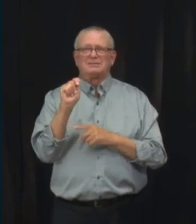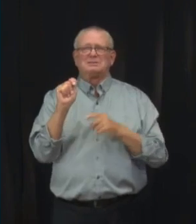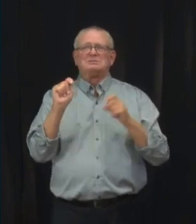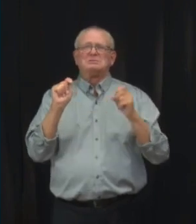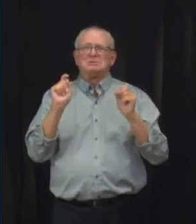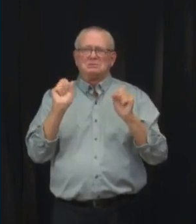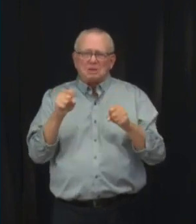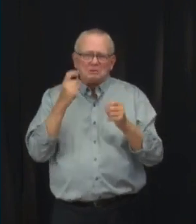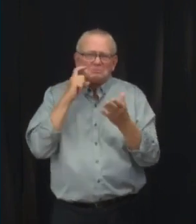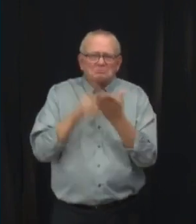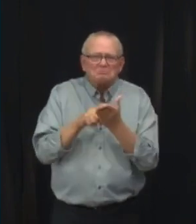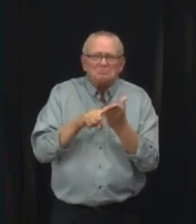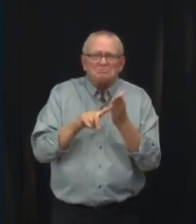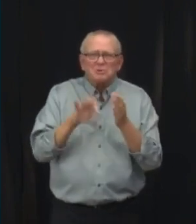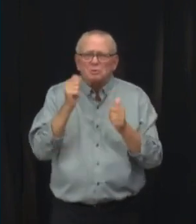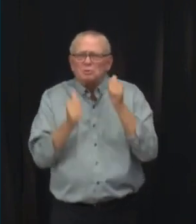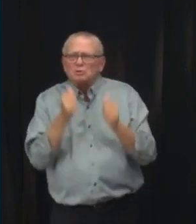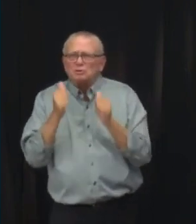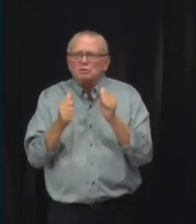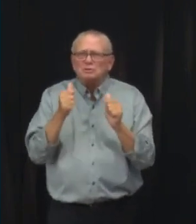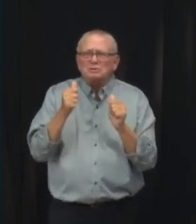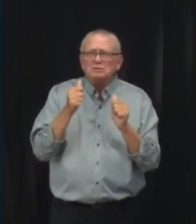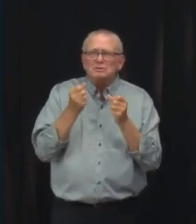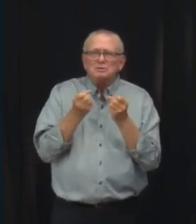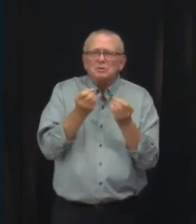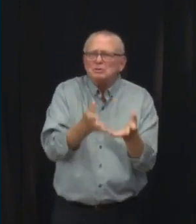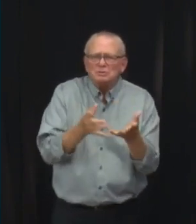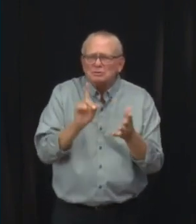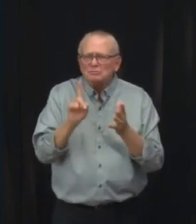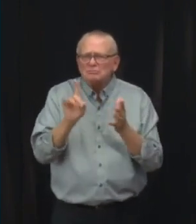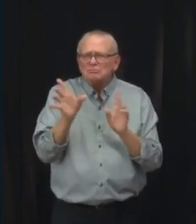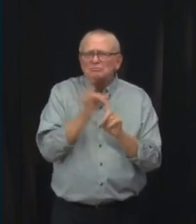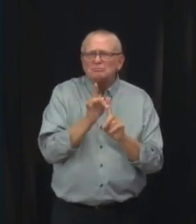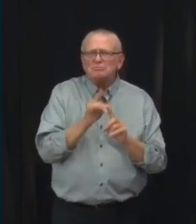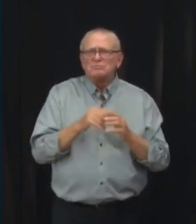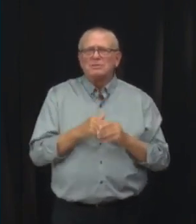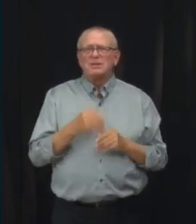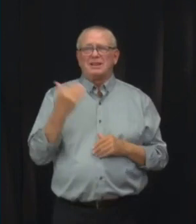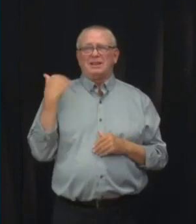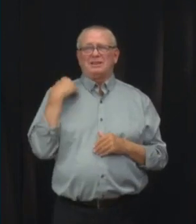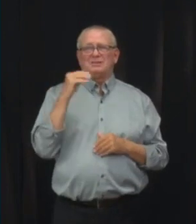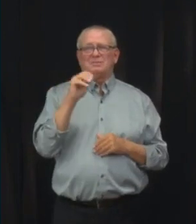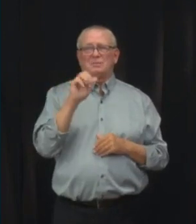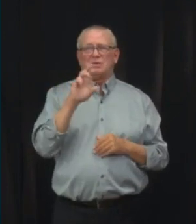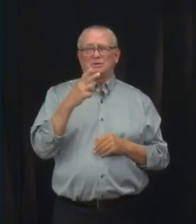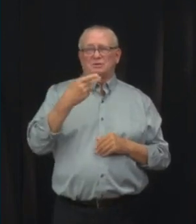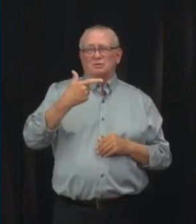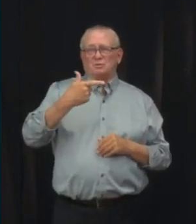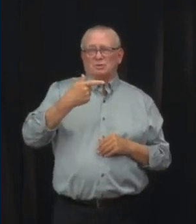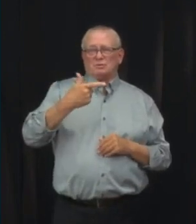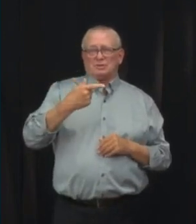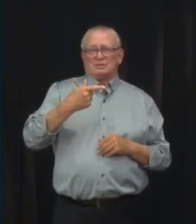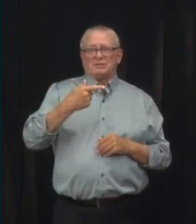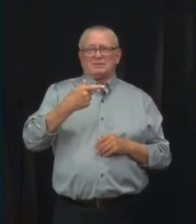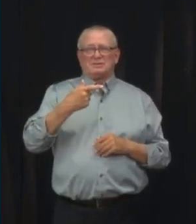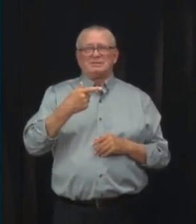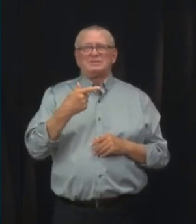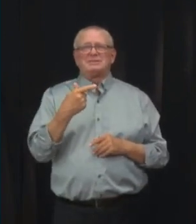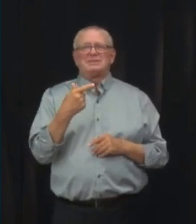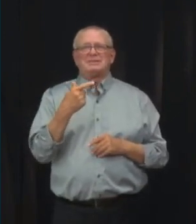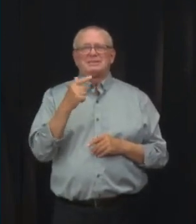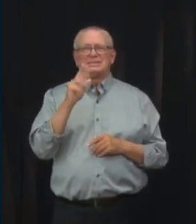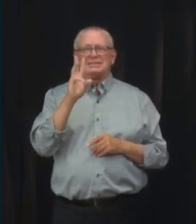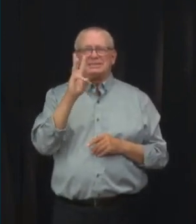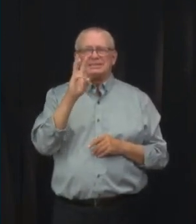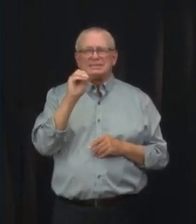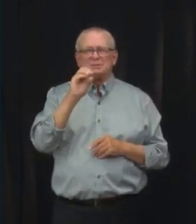including BA-2. As of March 21st, approximately 60% of positive cases are BA-2,